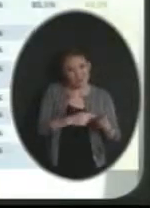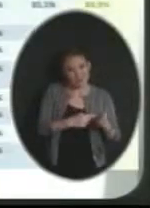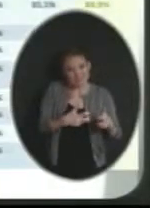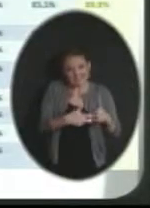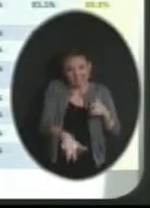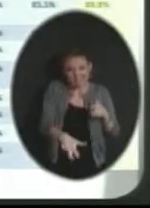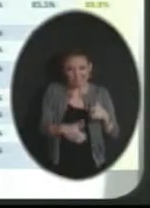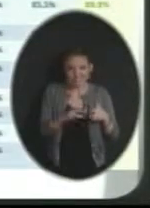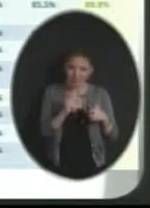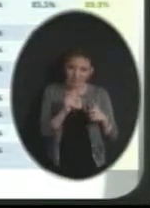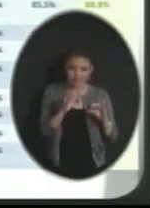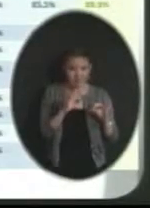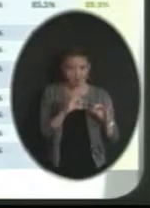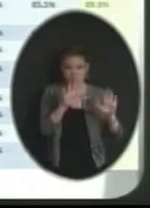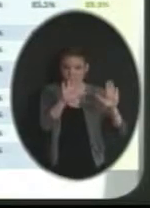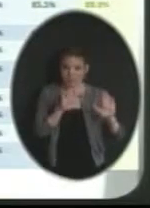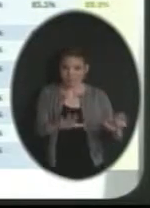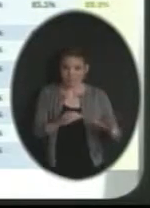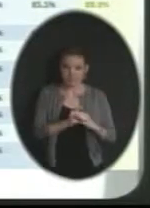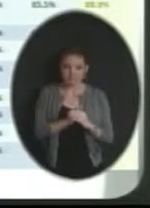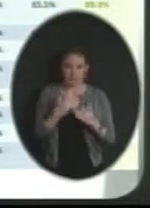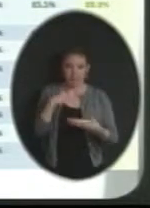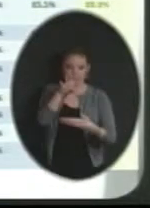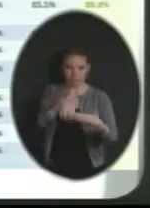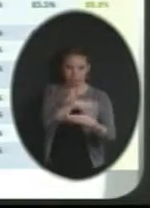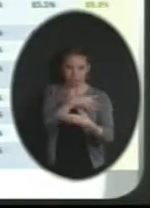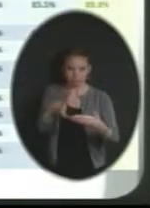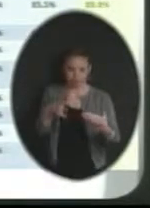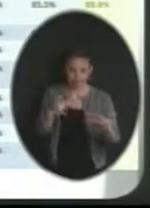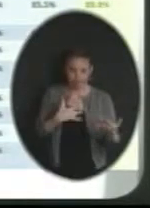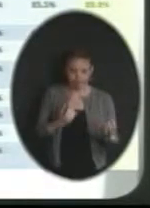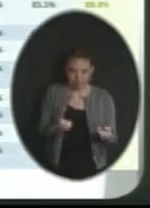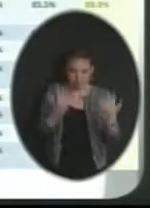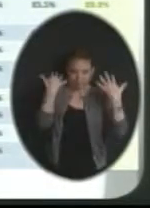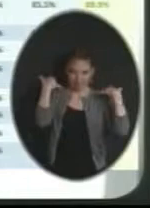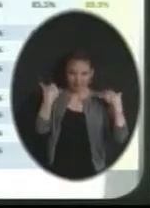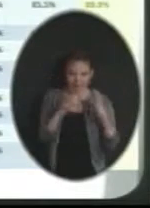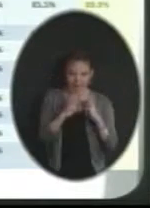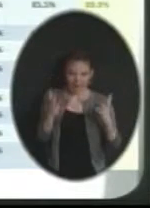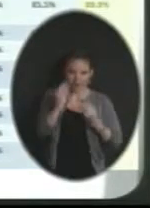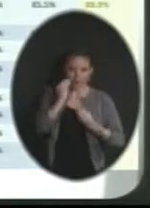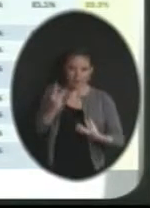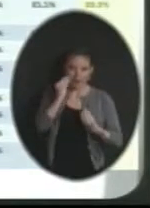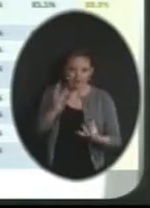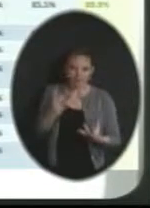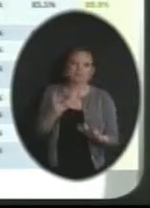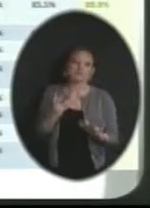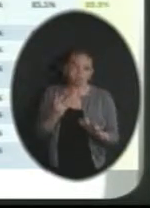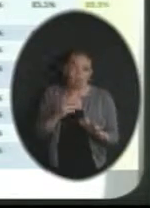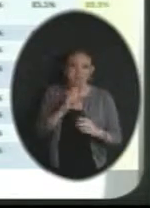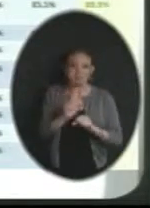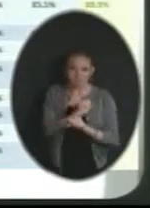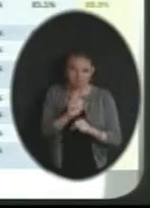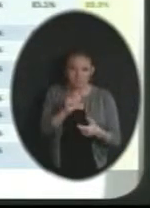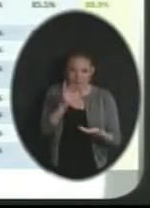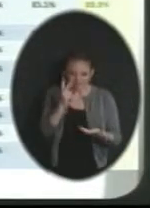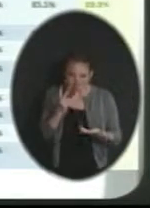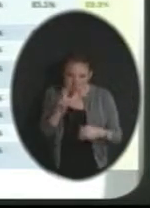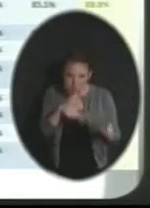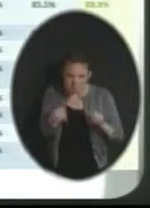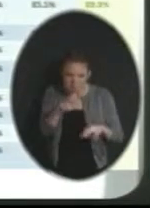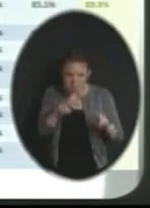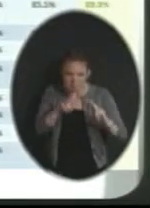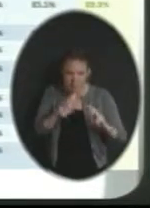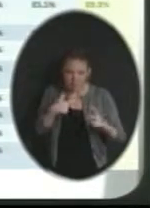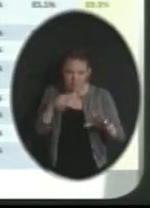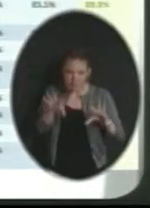is high. As you look at all this data, as you lay it on the screen, it's a lot of information to look at, and I thought I would just